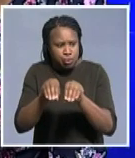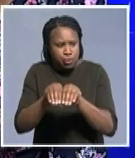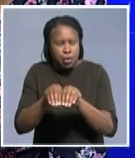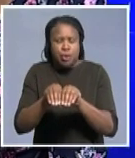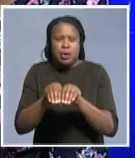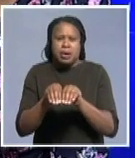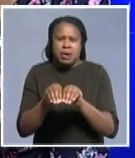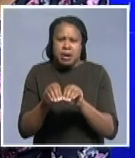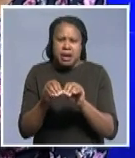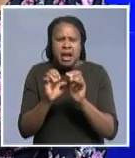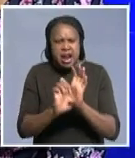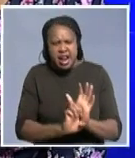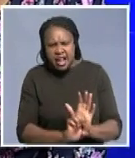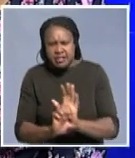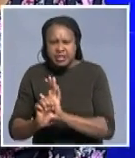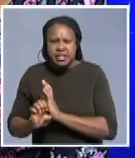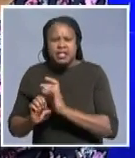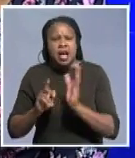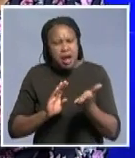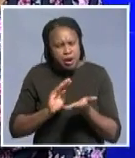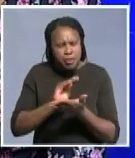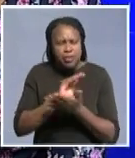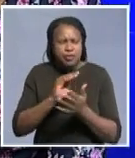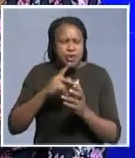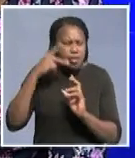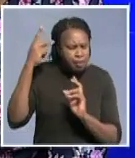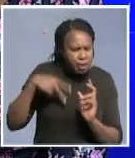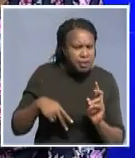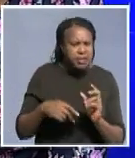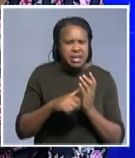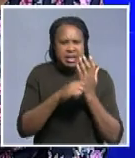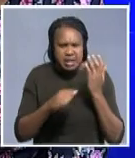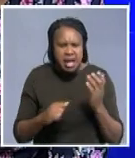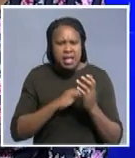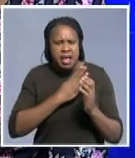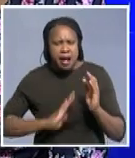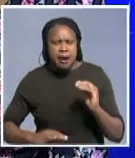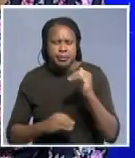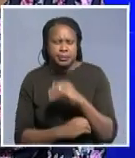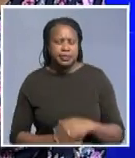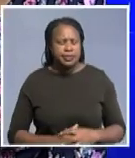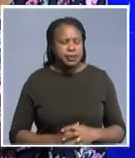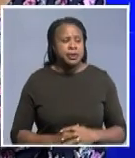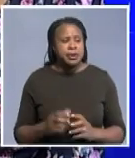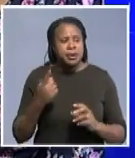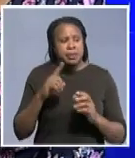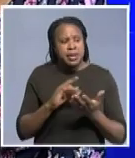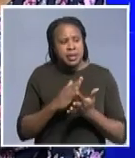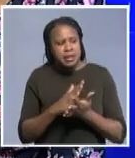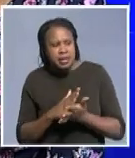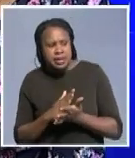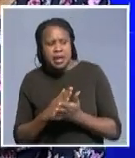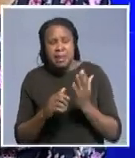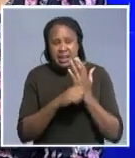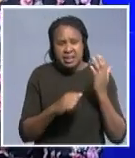informed evidence-based recommendation for our policies and and tax administration reforms but unfortunately some of our tax